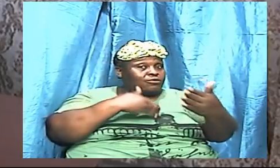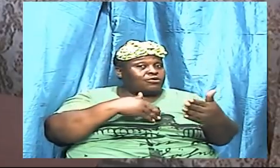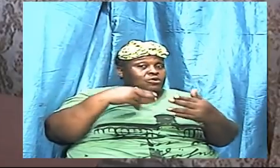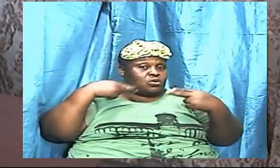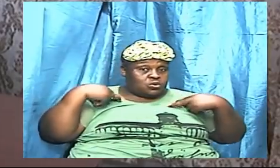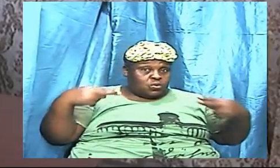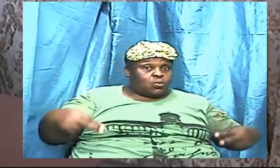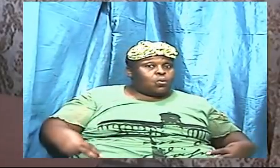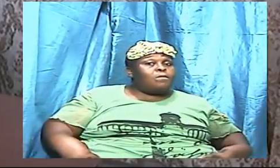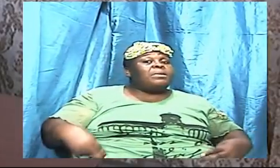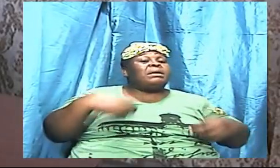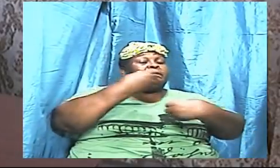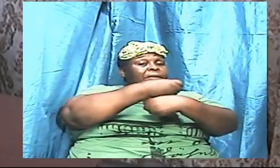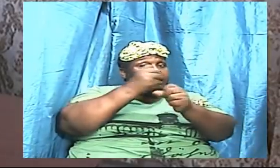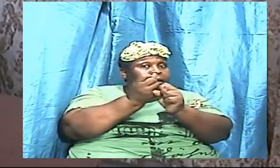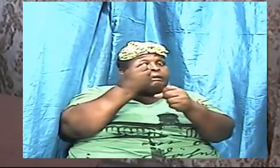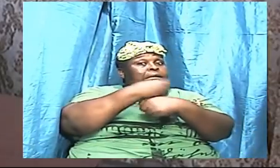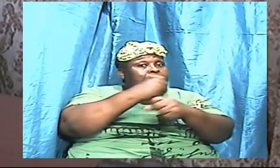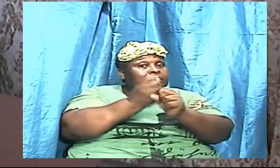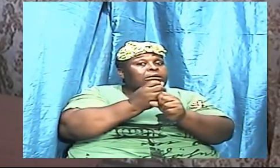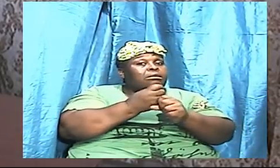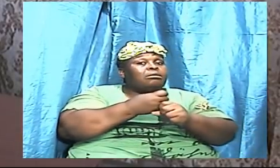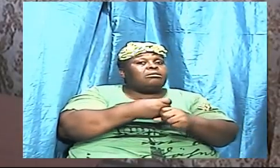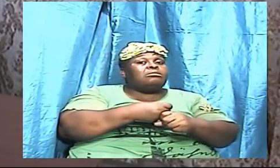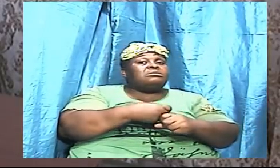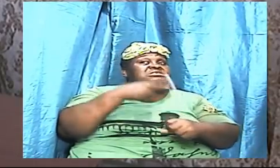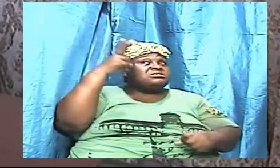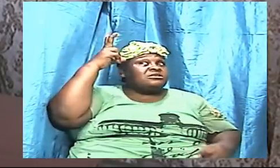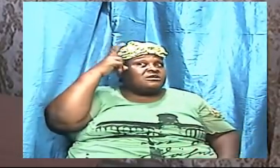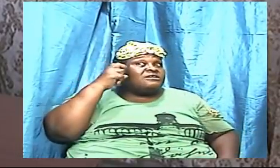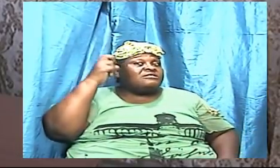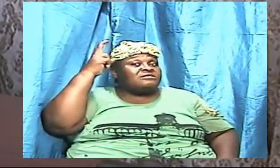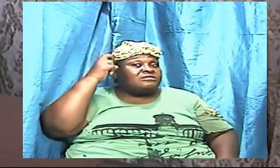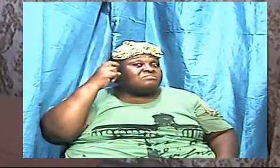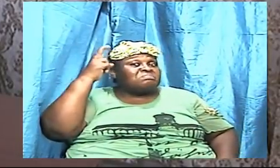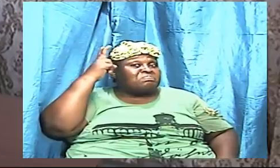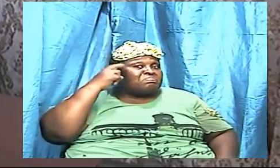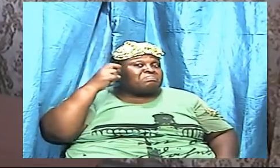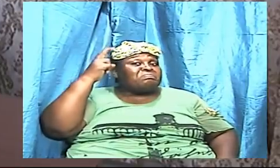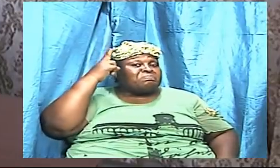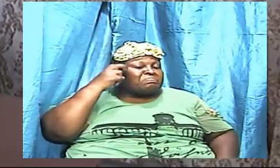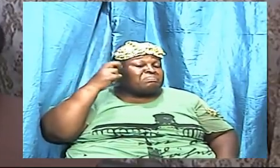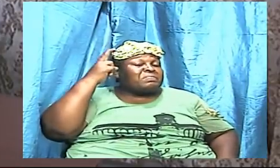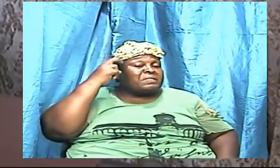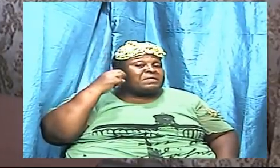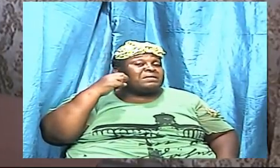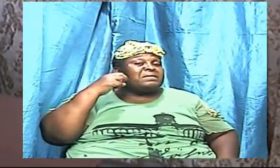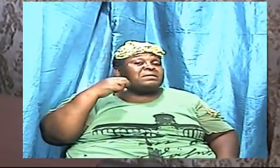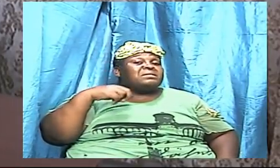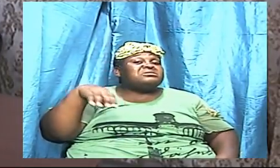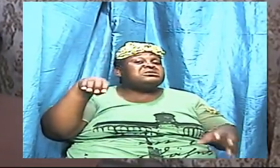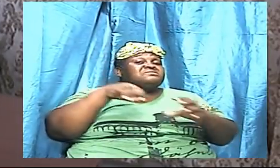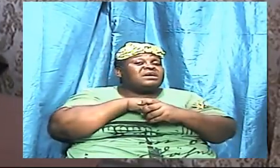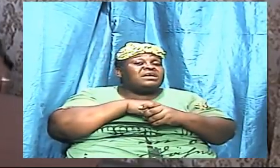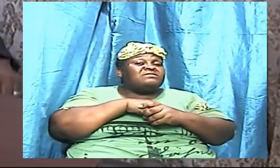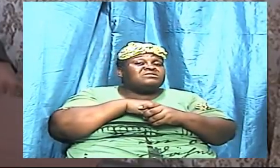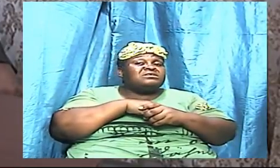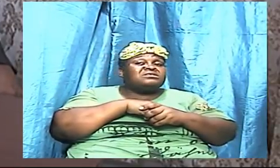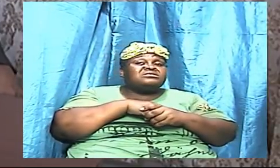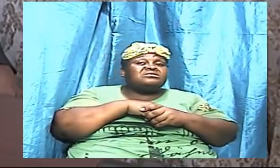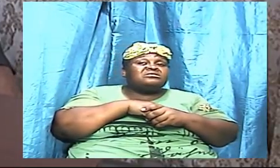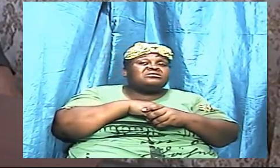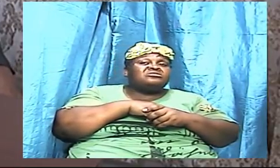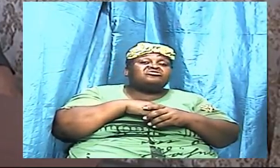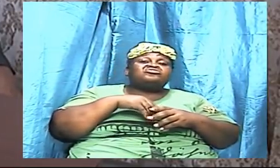on the earth he was involved in strategizing against God so